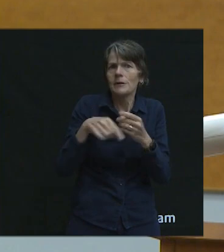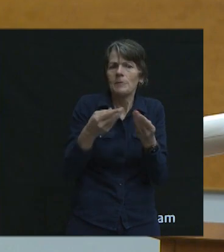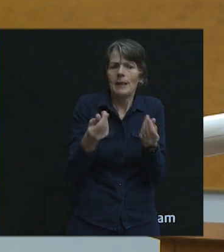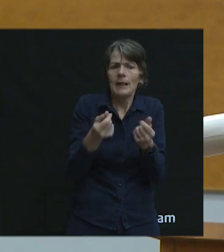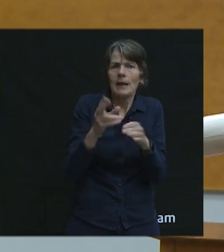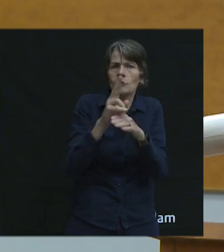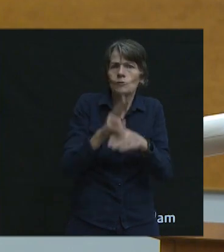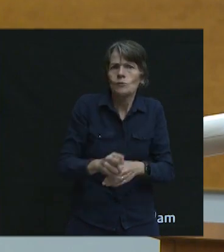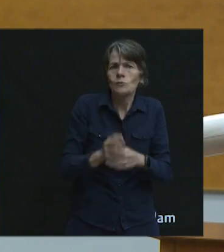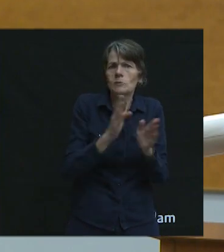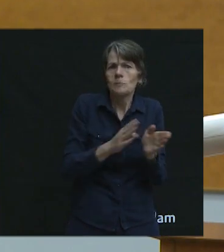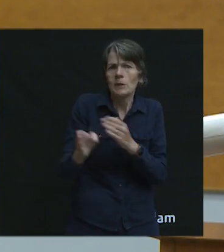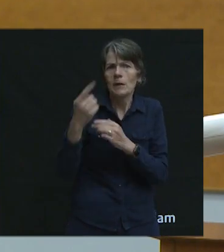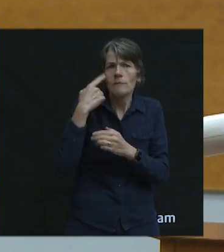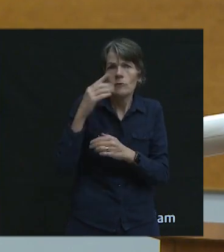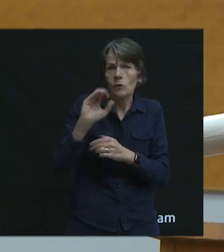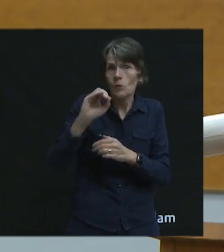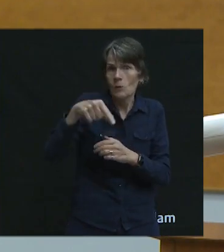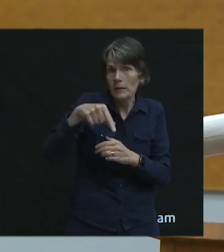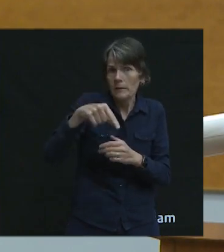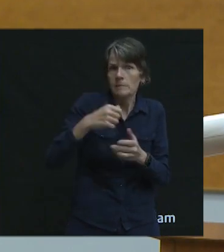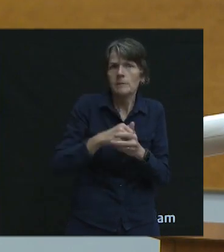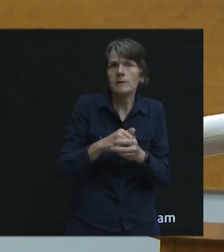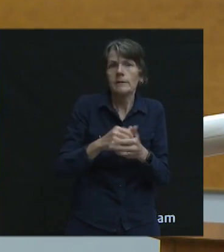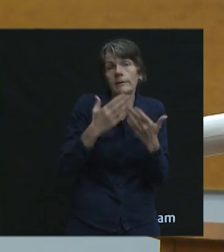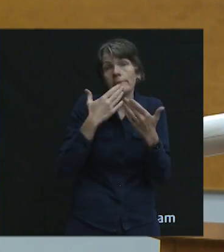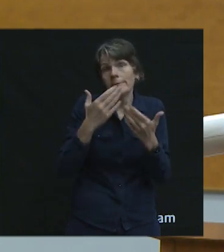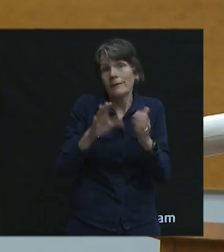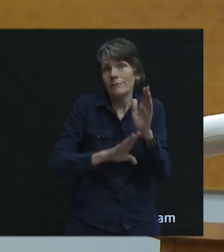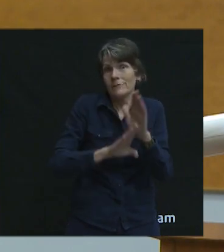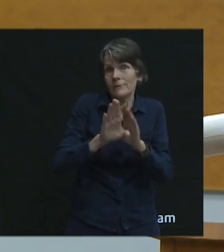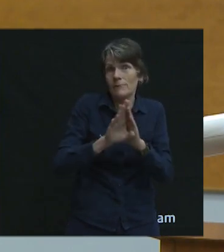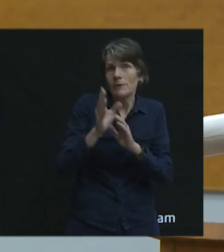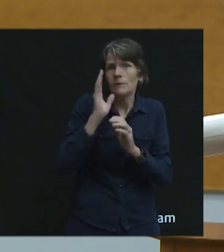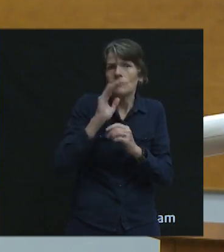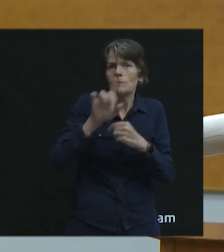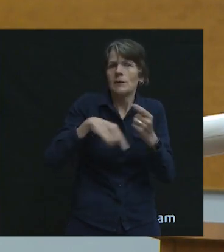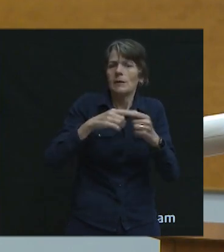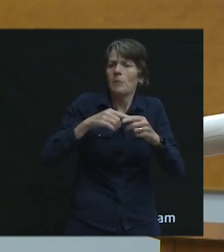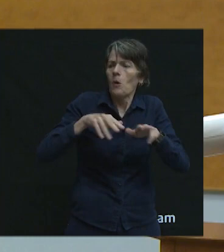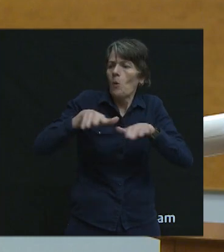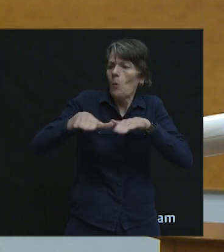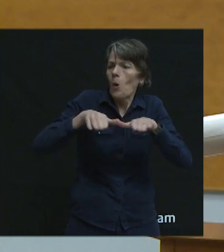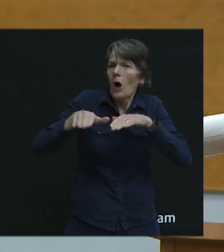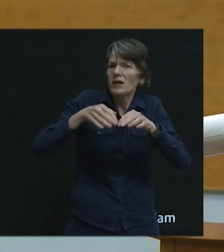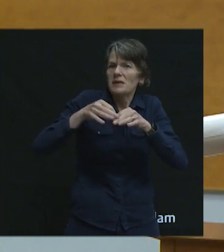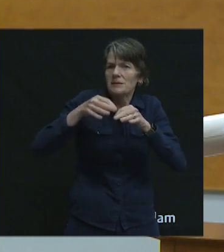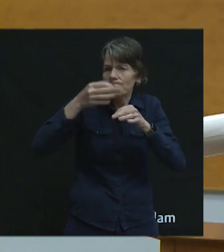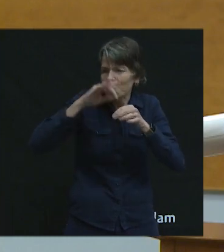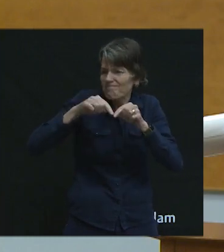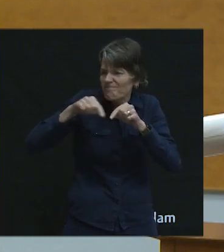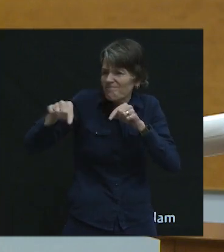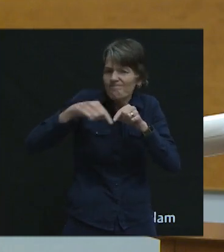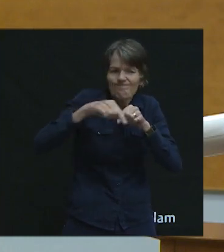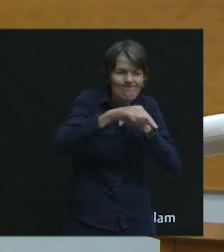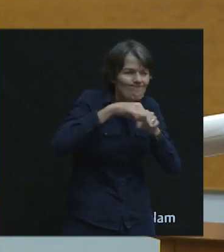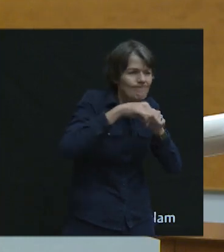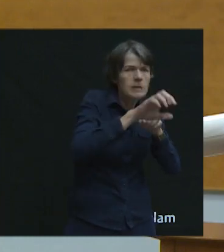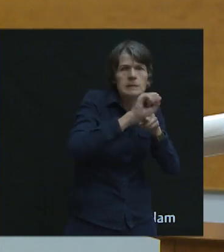Coquitlam is, thankfully, large part of the growth is going to still be in and around the walkable distance of those SkyTrain stations.